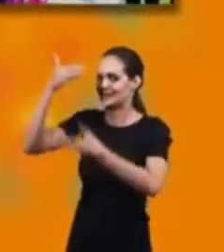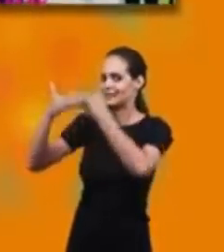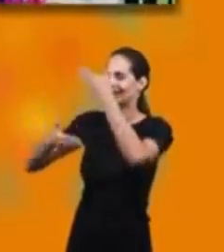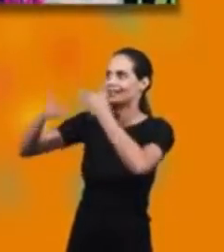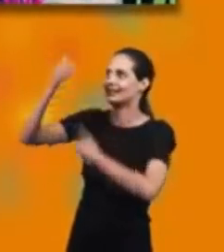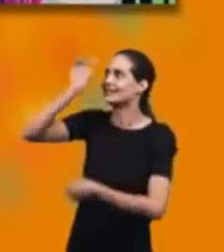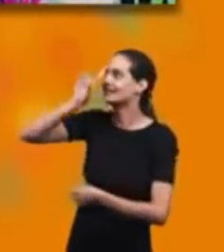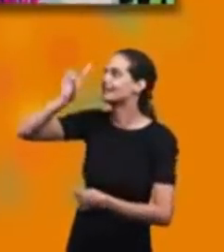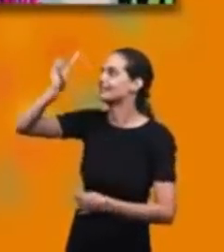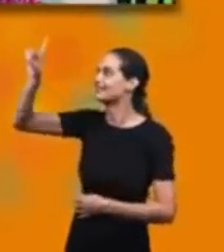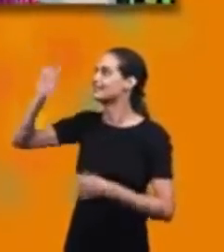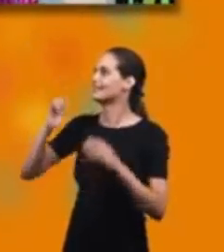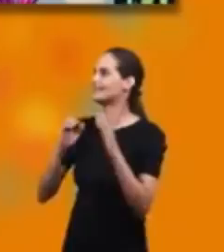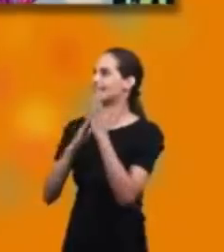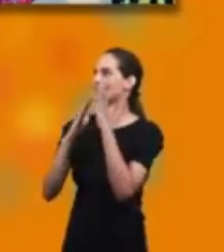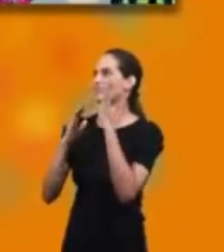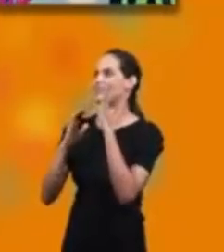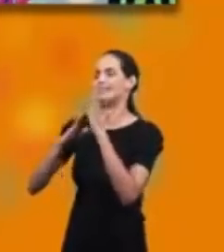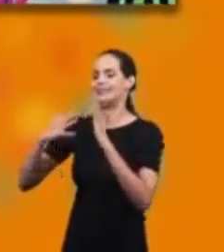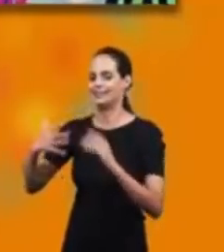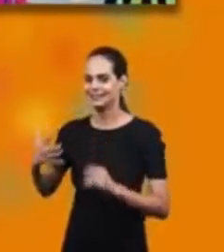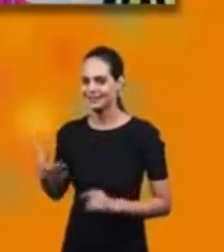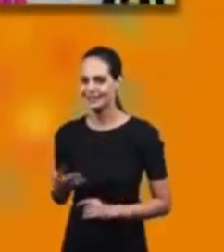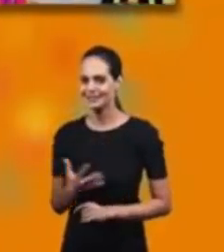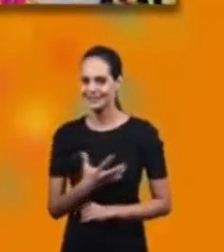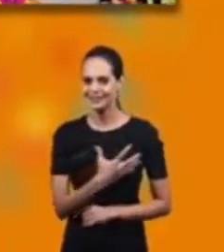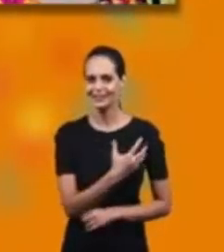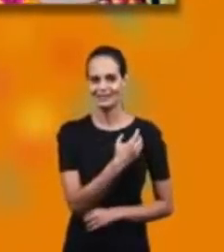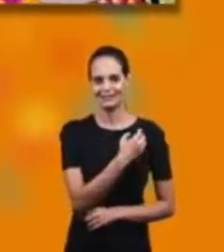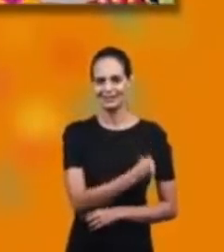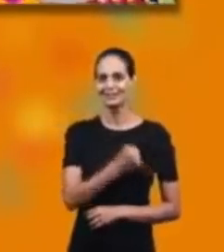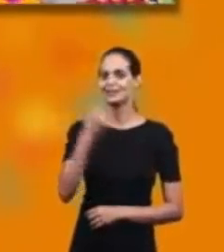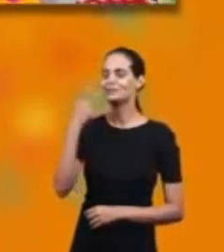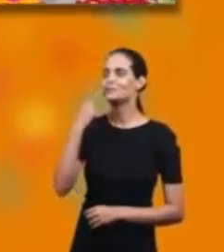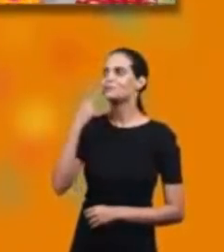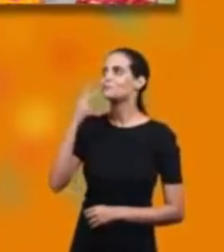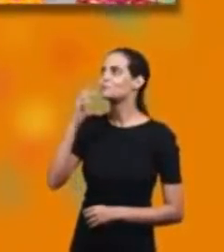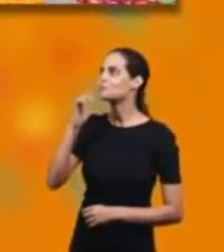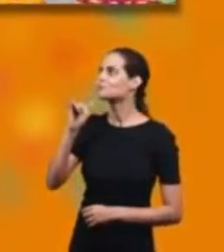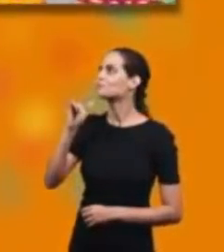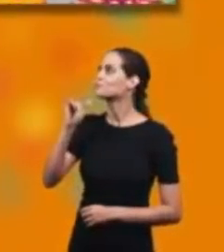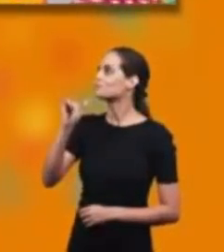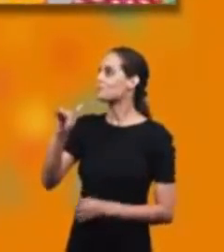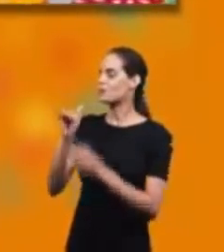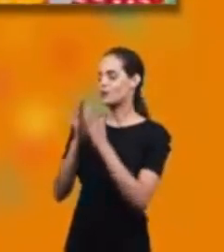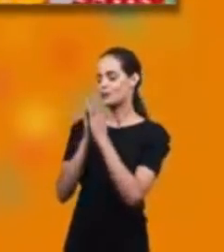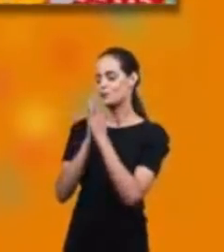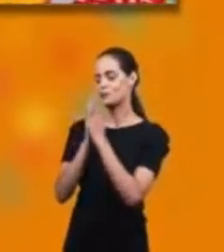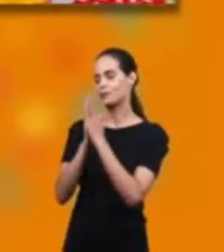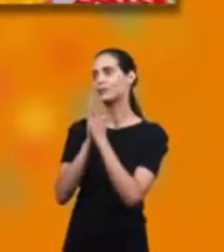feira de te, de te louvar Vai,